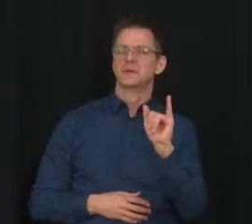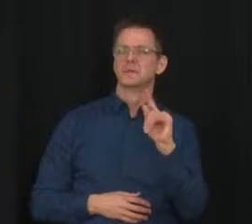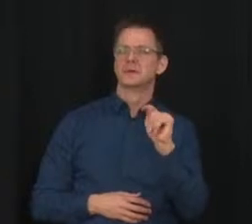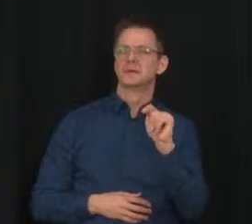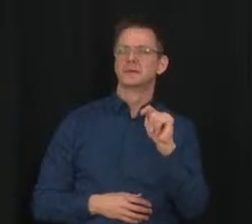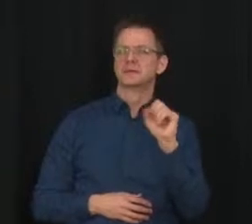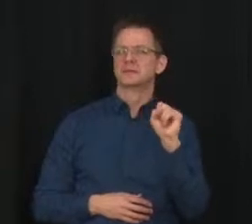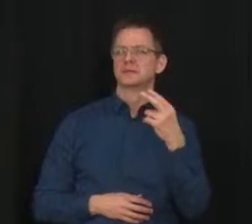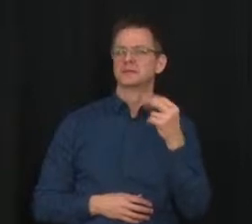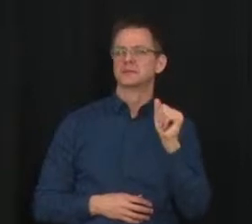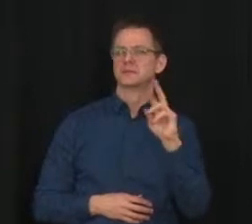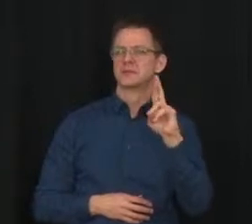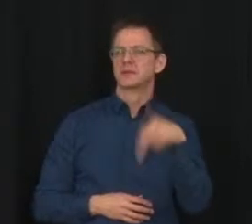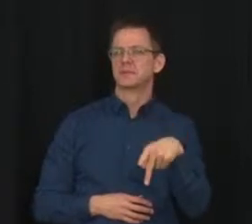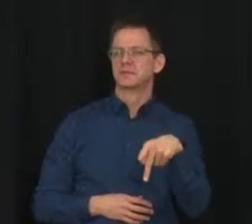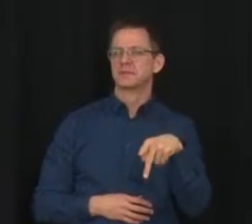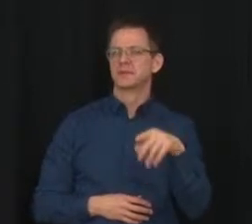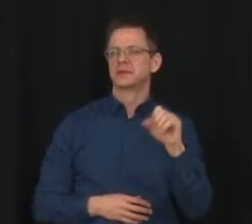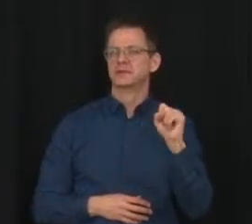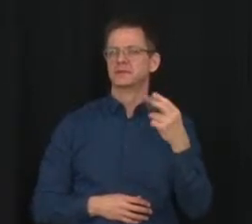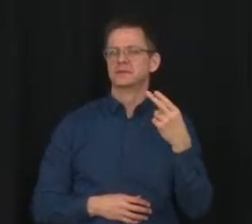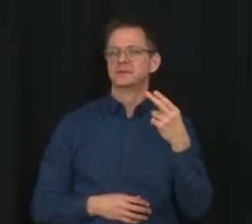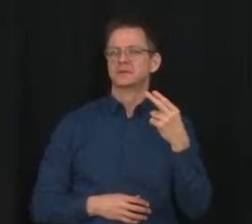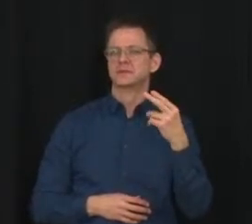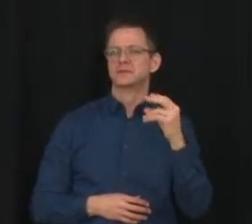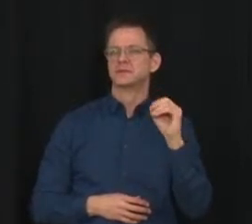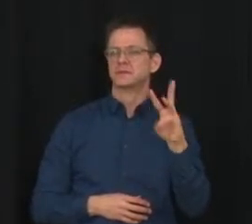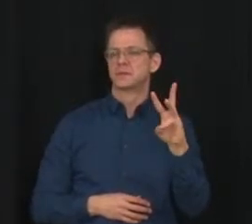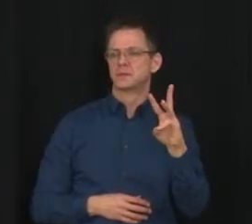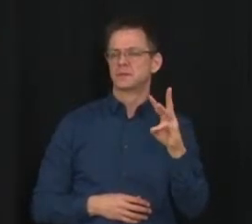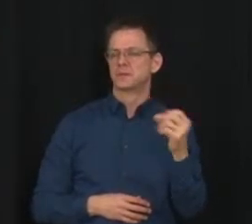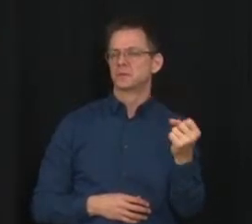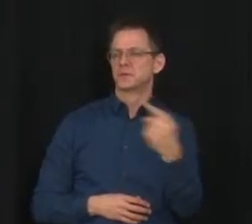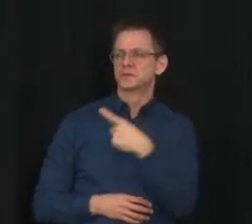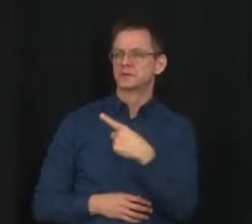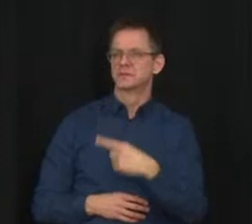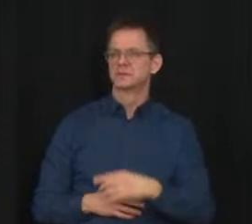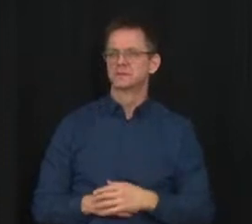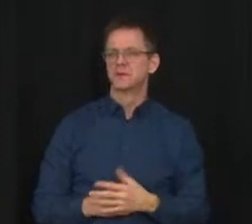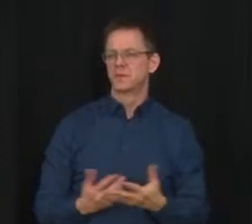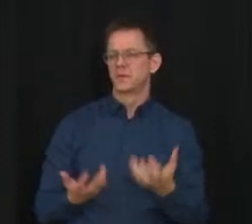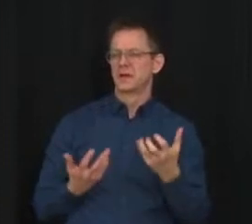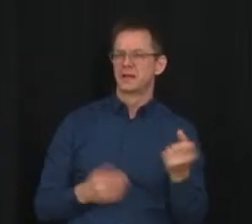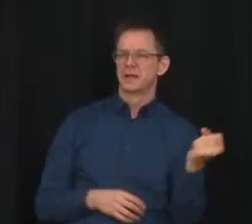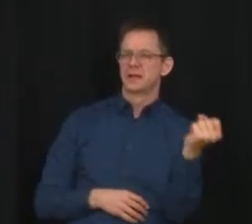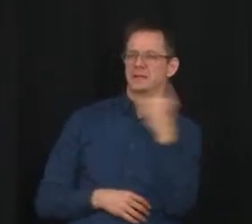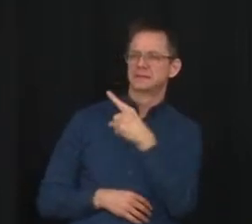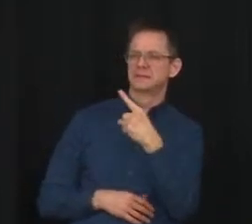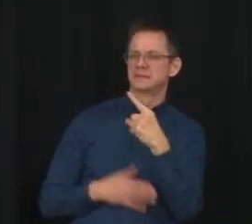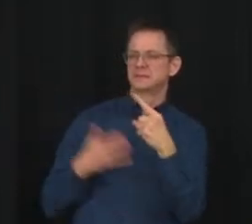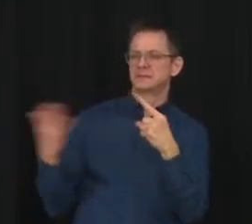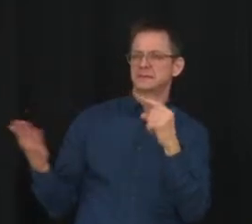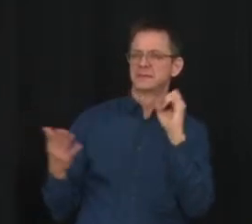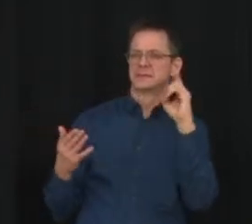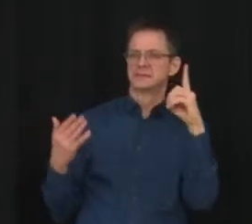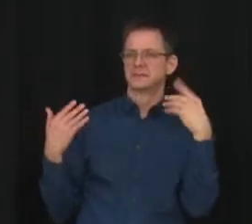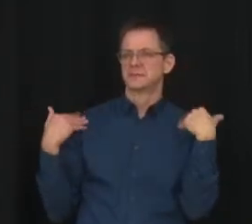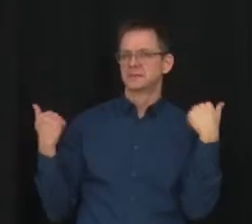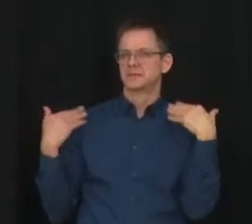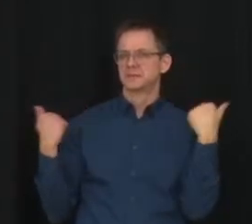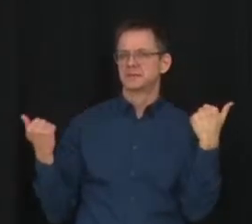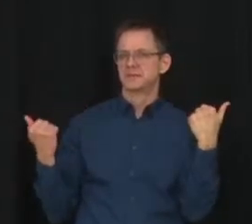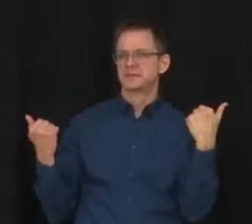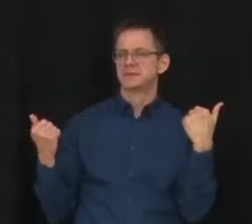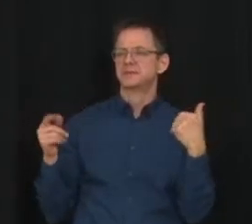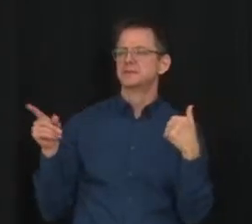Hi there. I'm just going to ask for the education minister. You mentioned other jurisdictions are keeping their schools open.